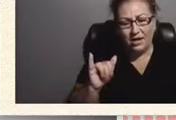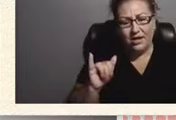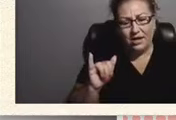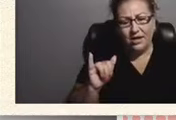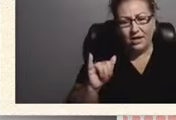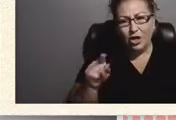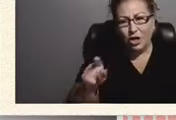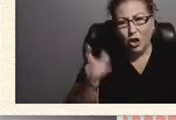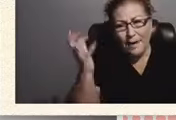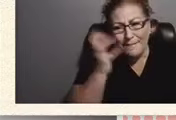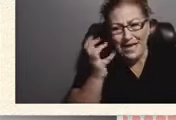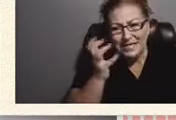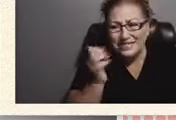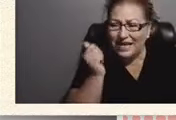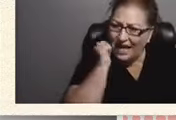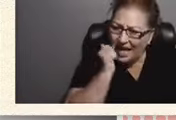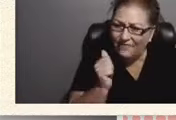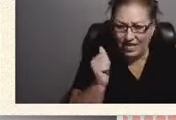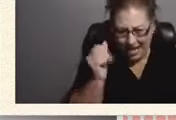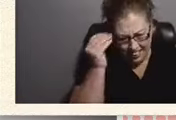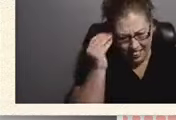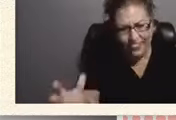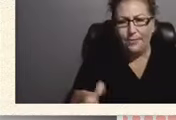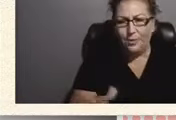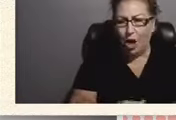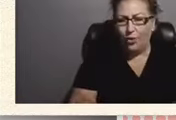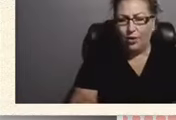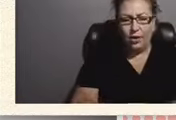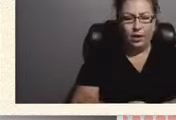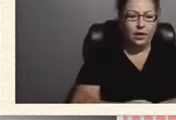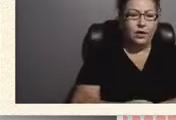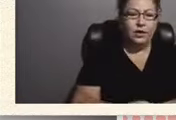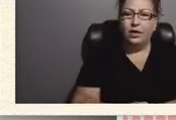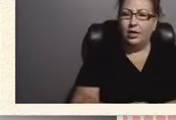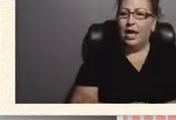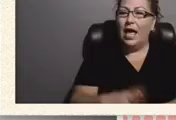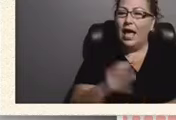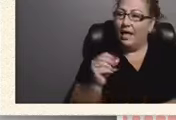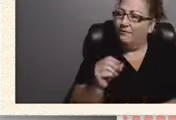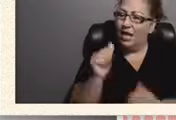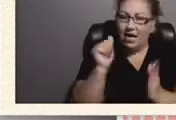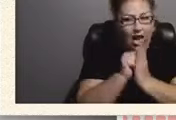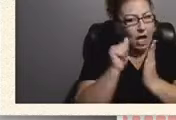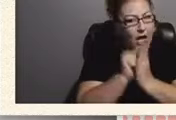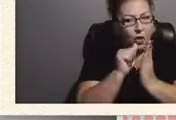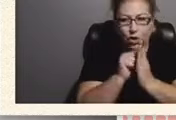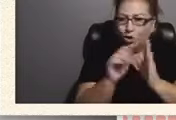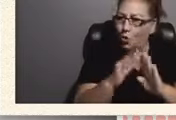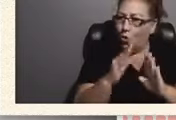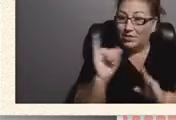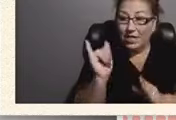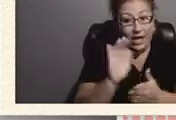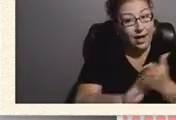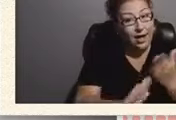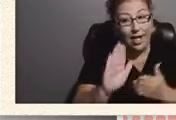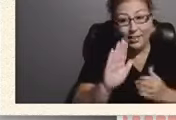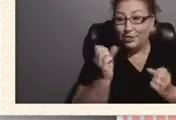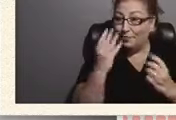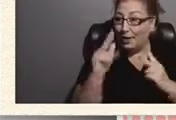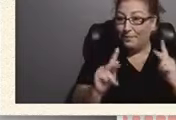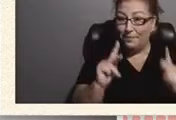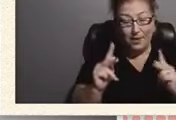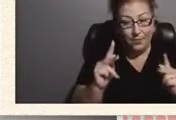every day. Let them know. And knock on the doors because like in college, a lot of people, I'm one of the